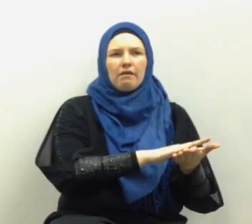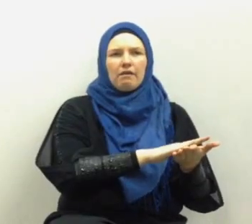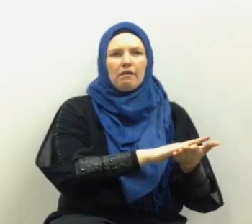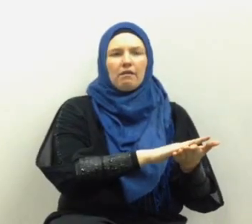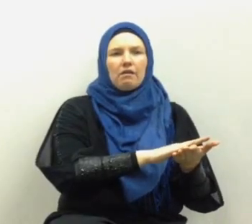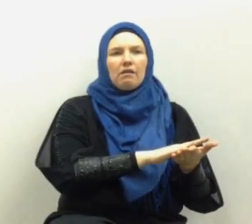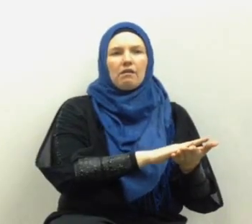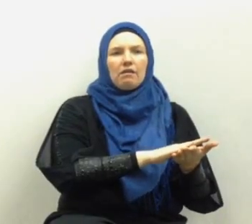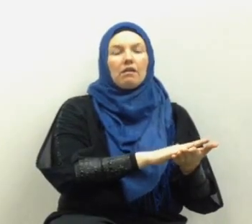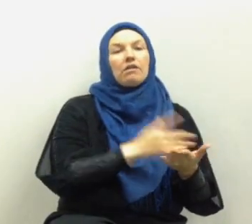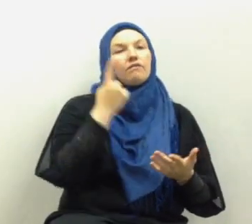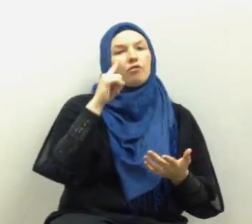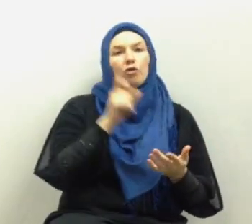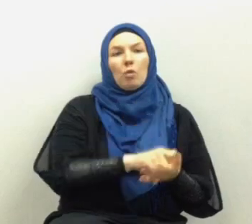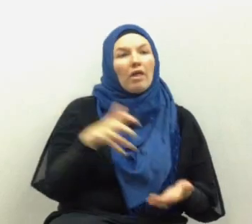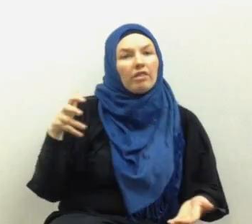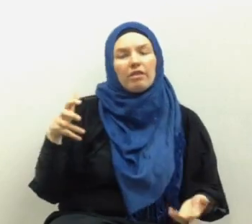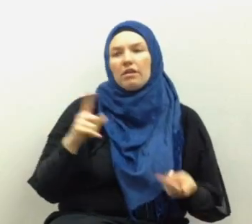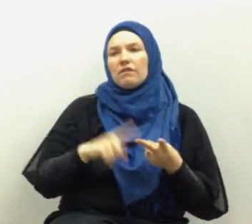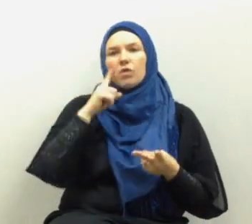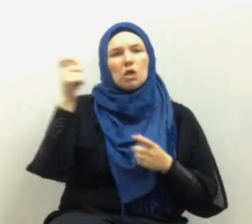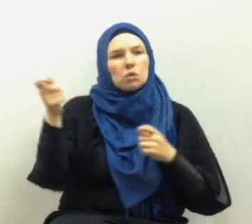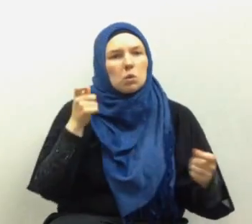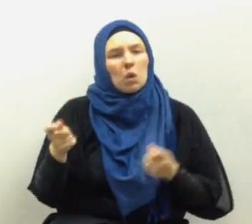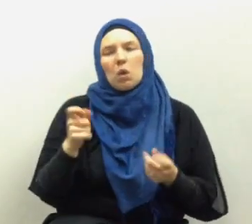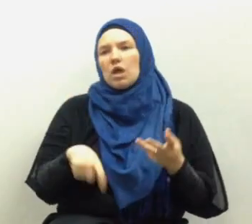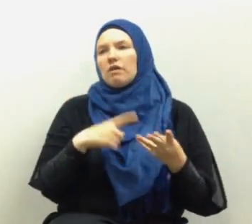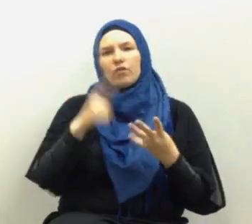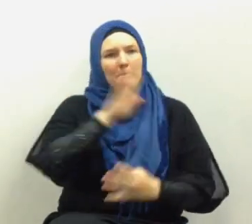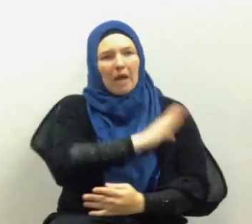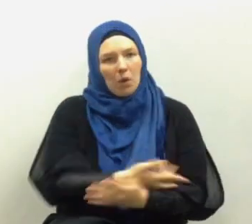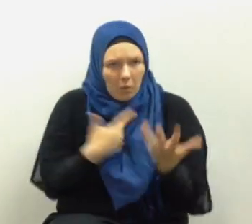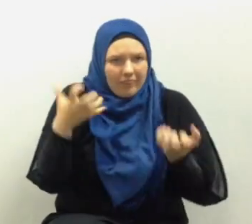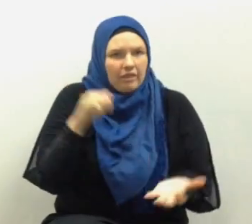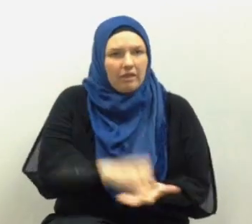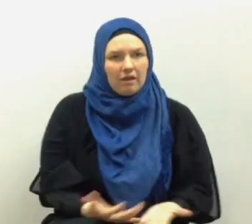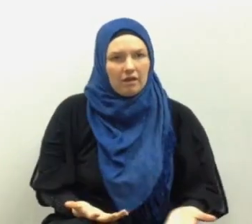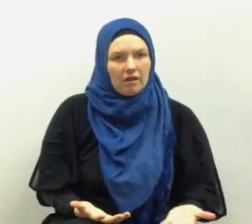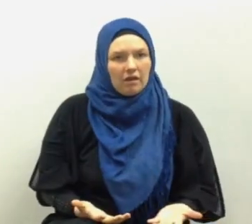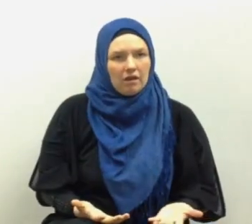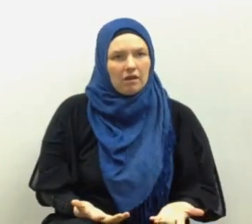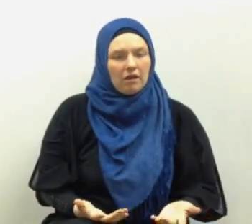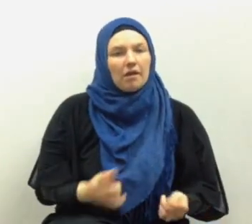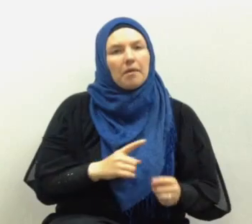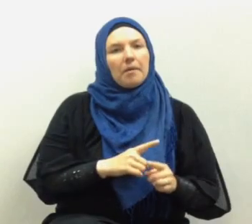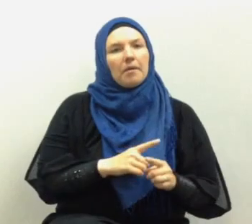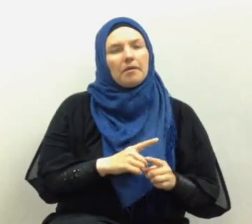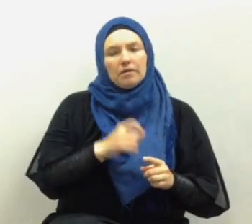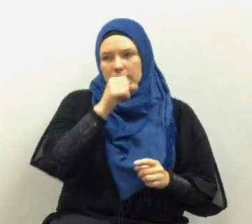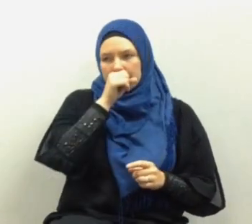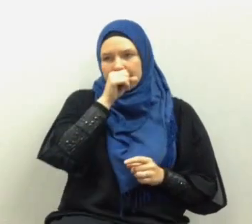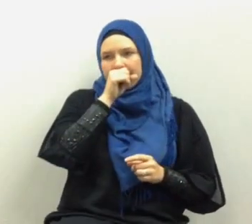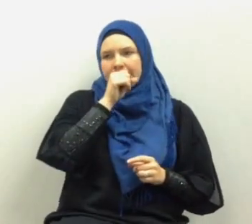desires for wealth for control for power for which